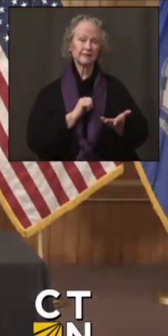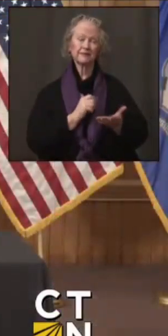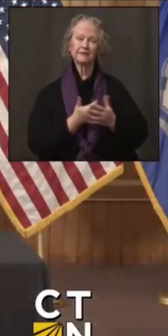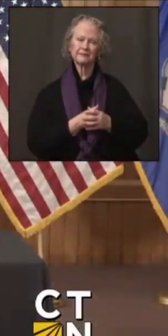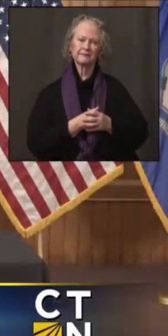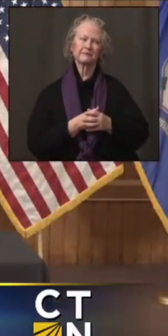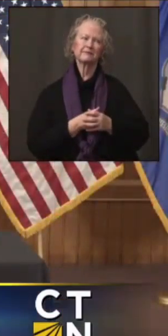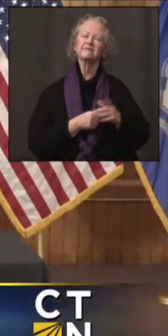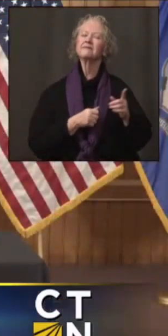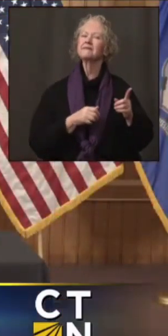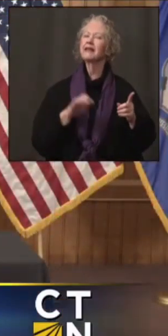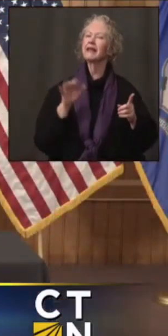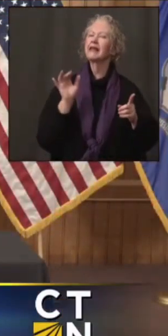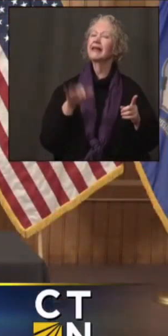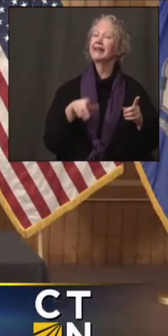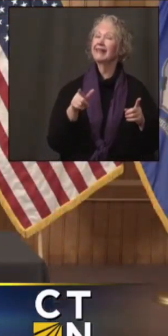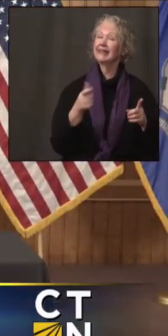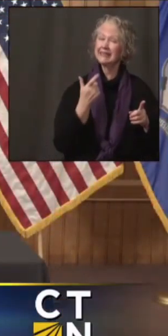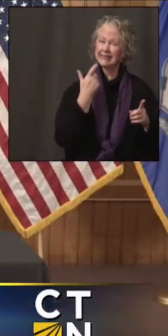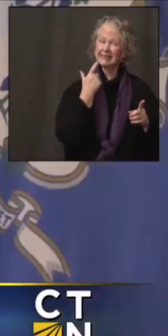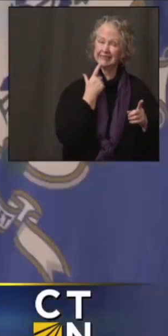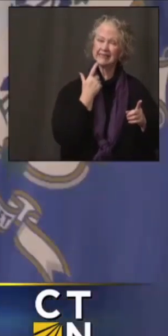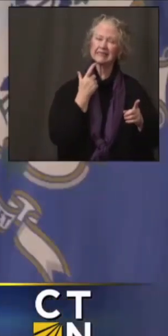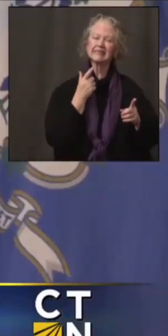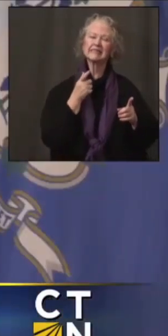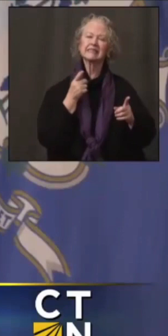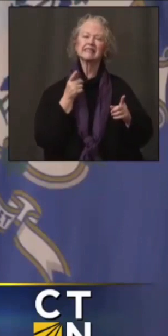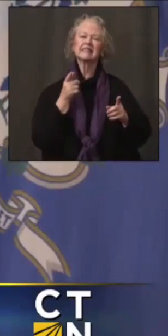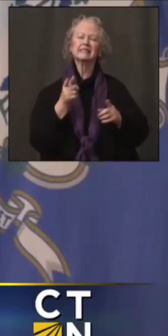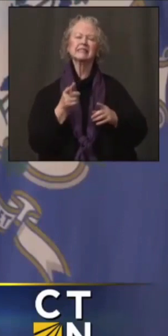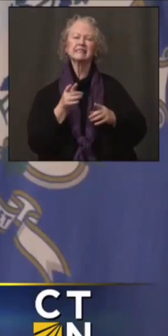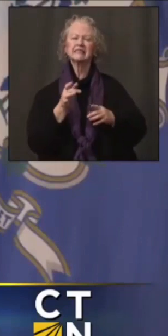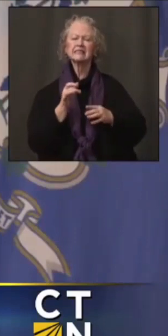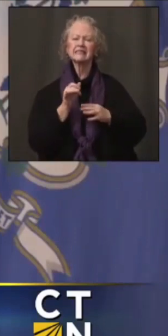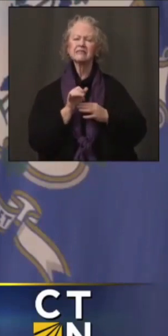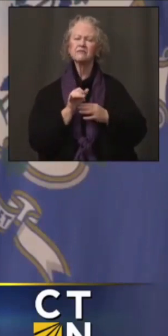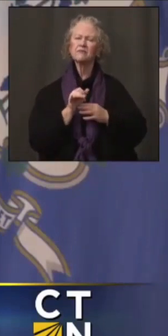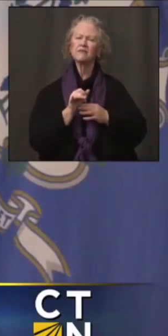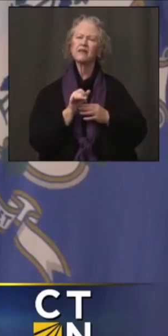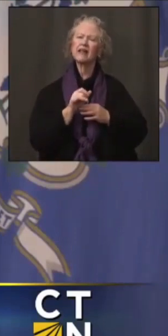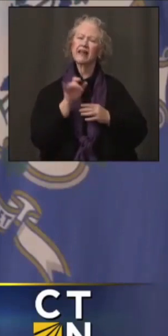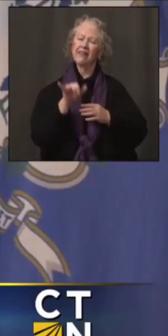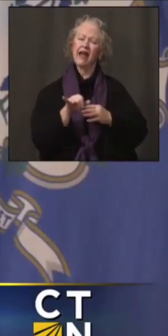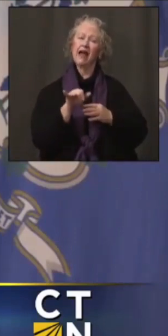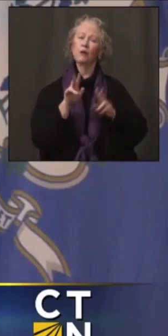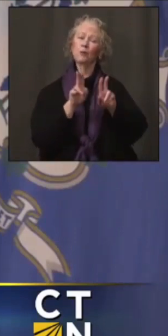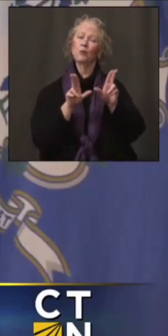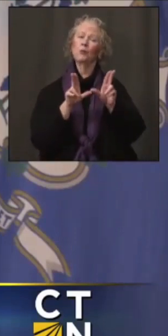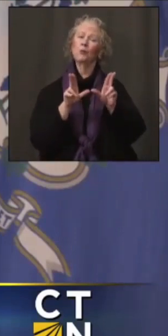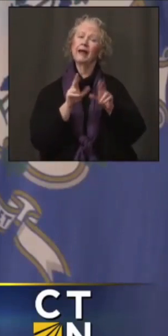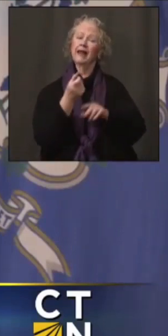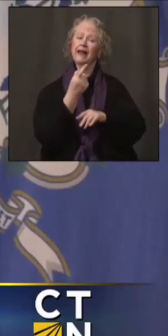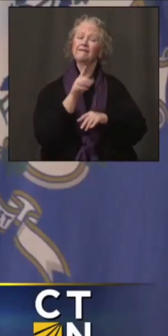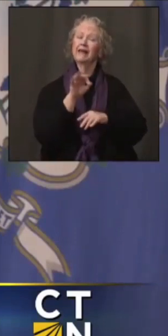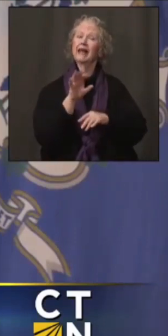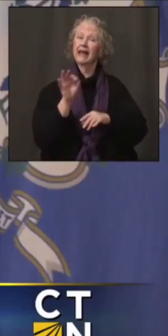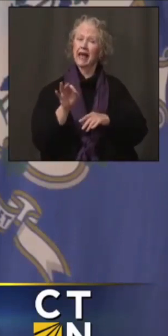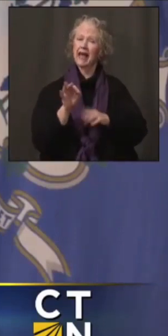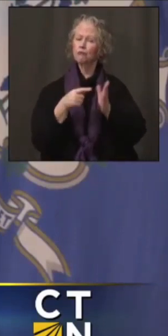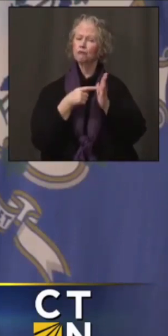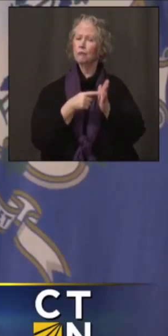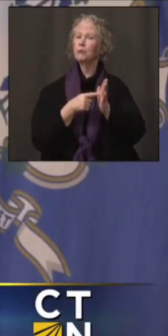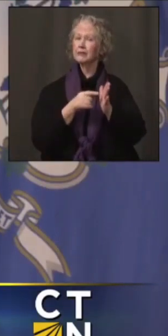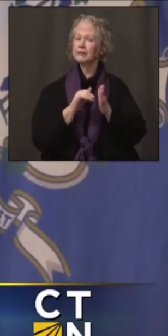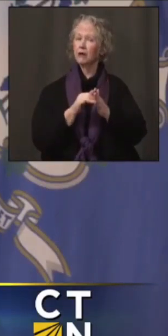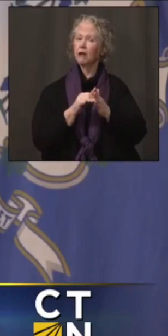And that was put together by 1199, who represent all the nurses. I really appreciate what they did there. Reg,